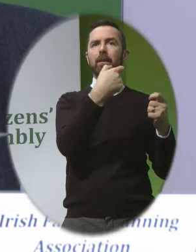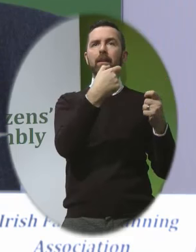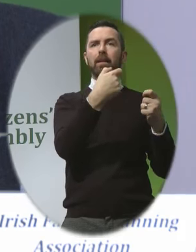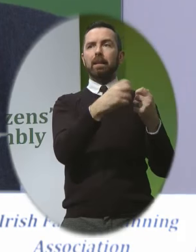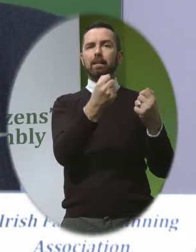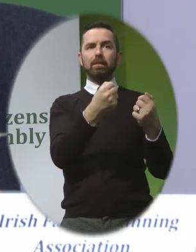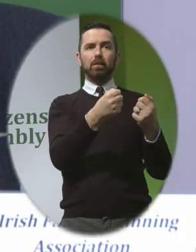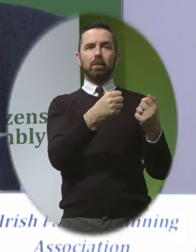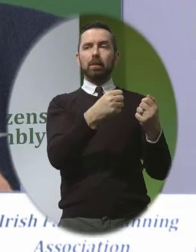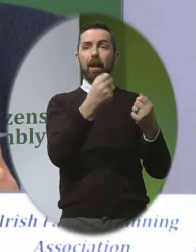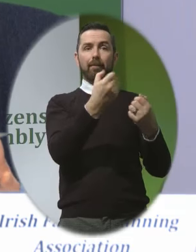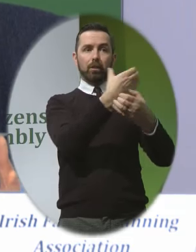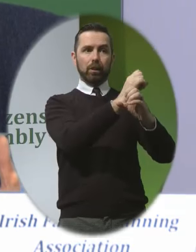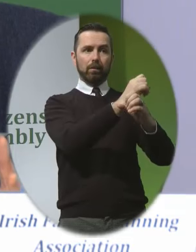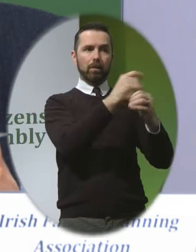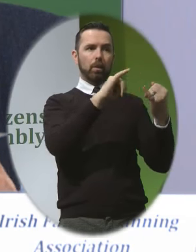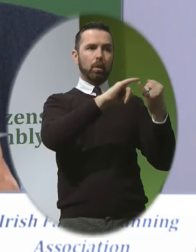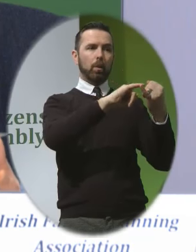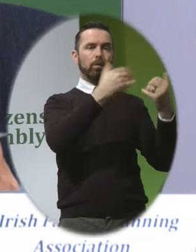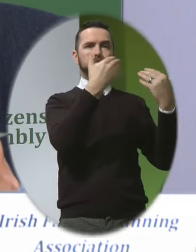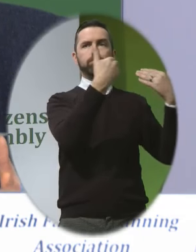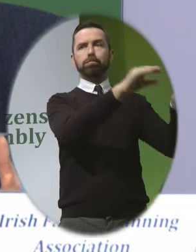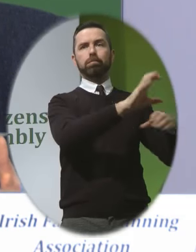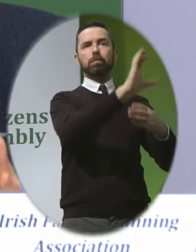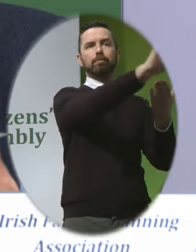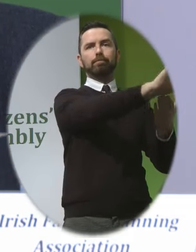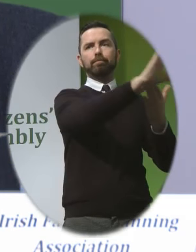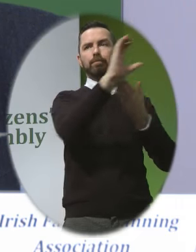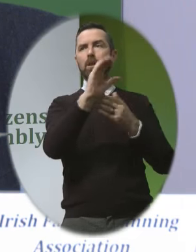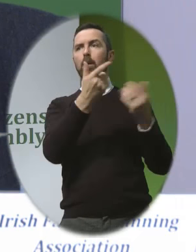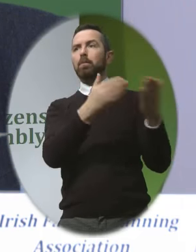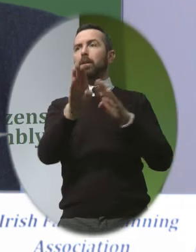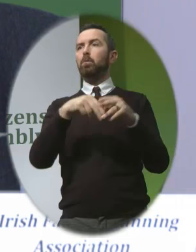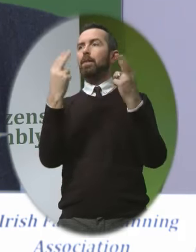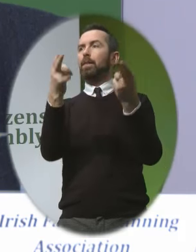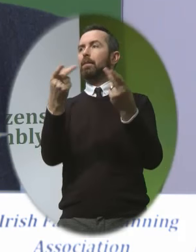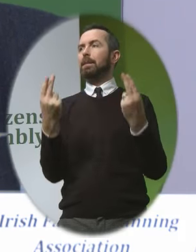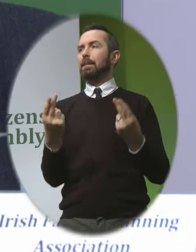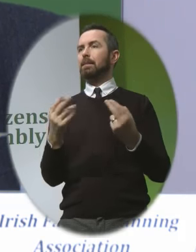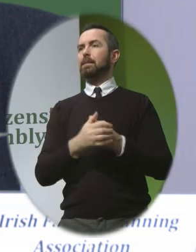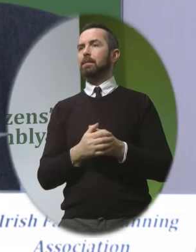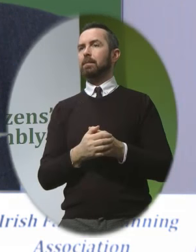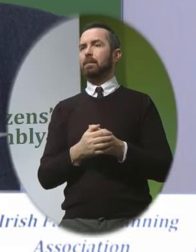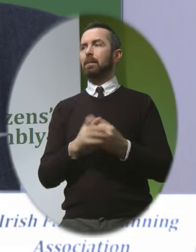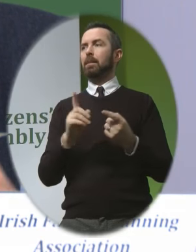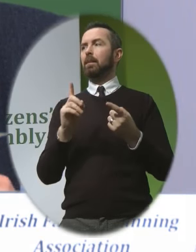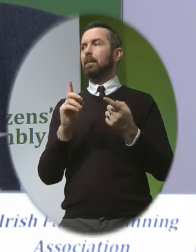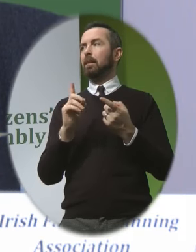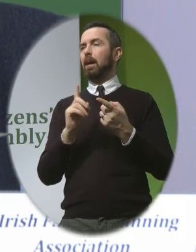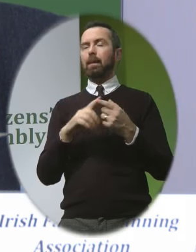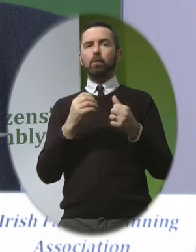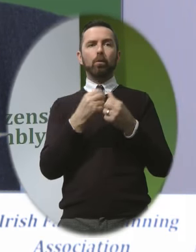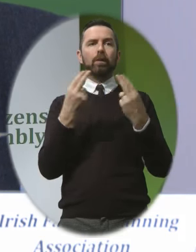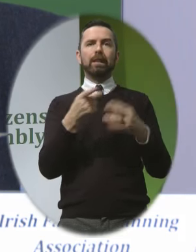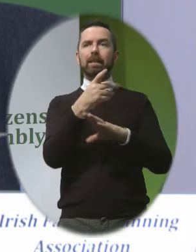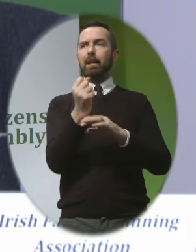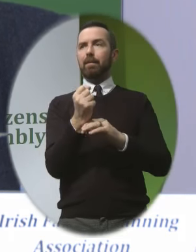off the streets And provides them with an education Provides for the practical needs And the other needs that